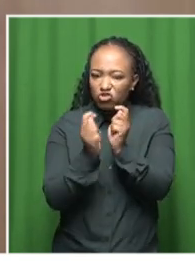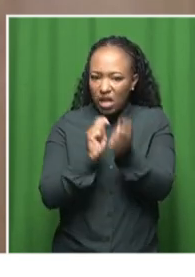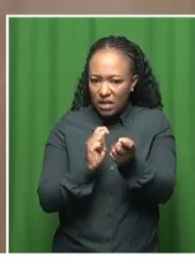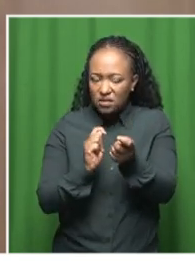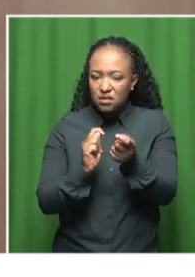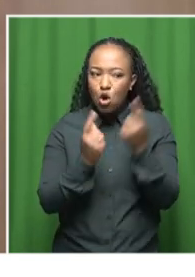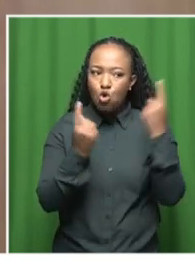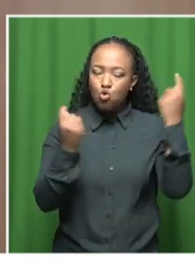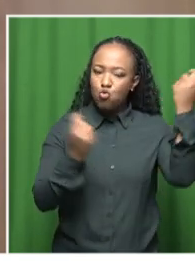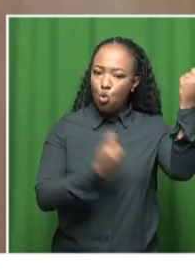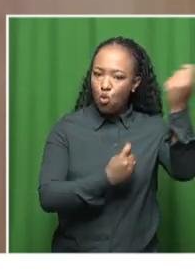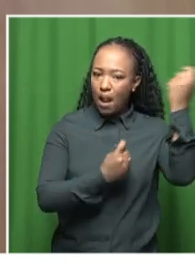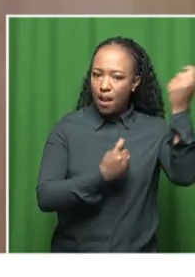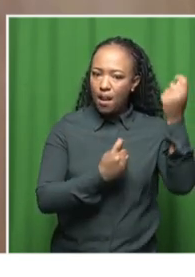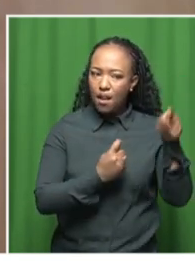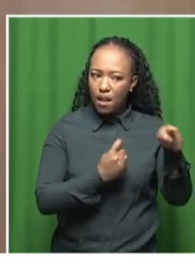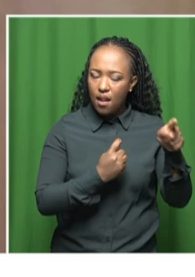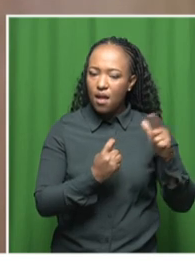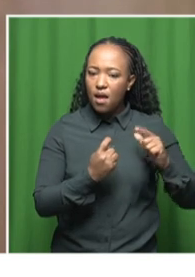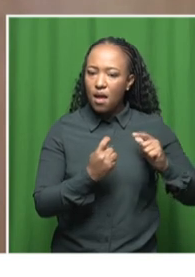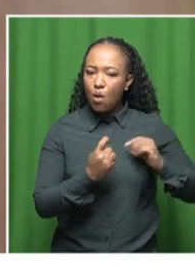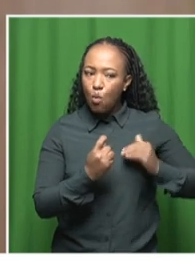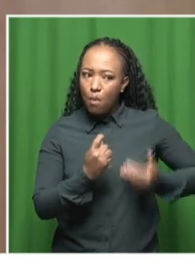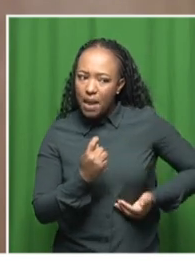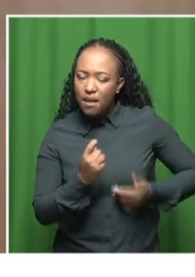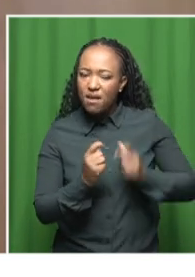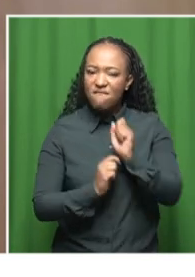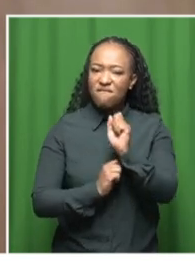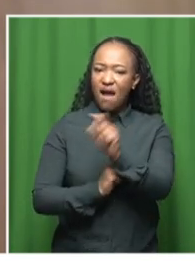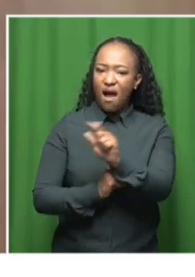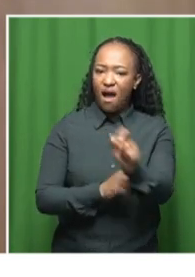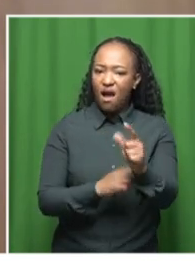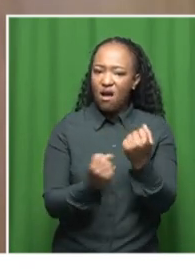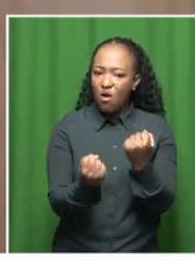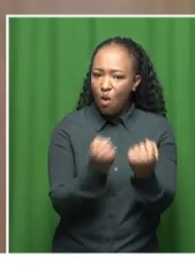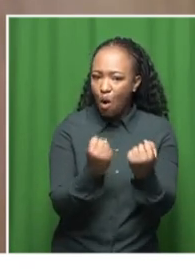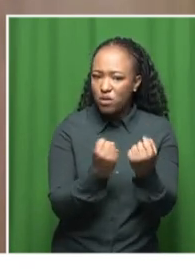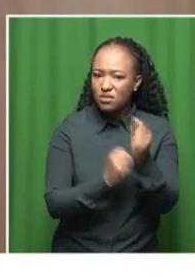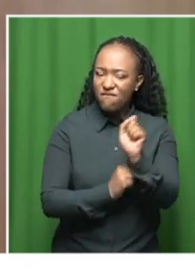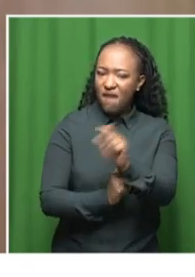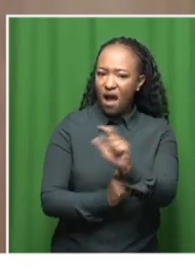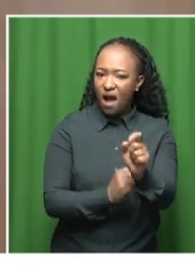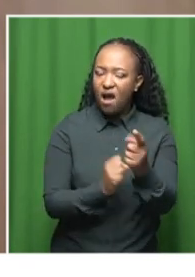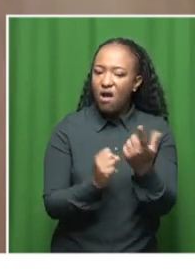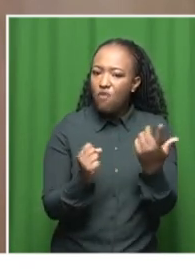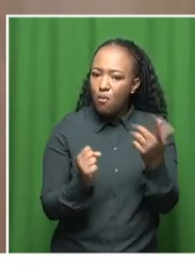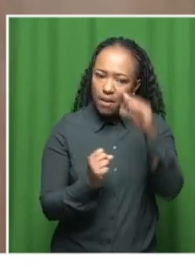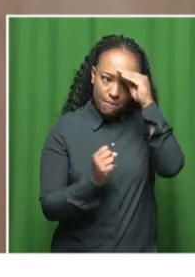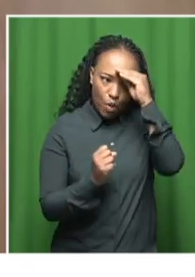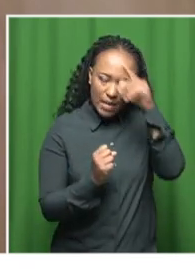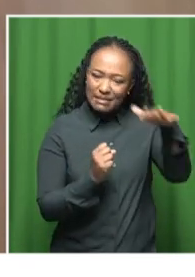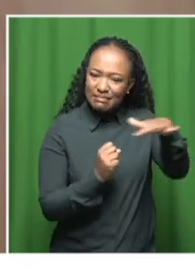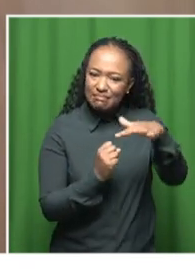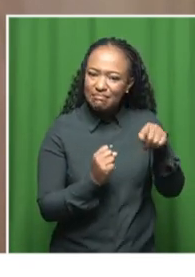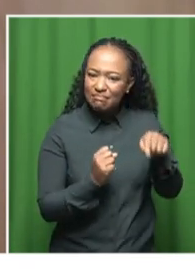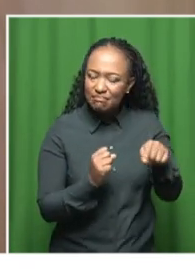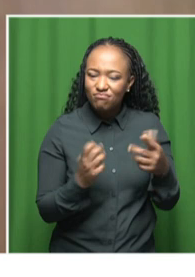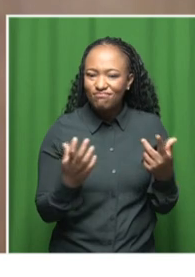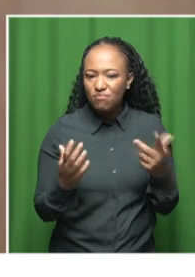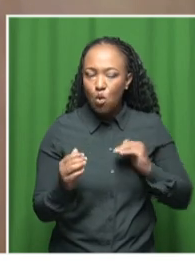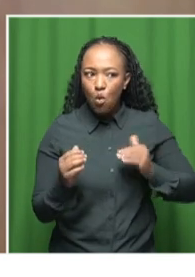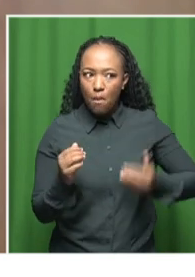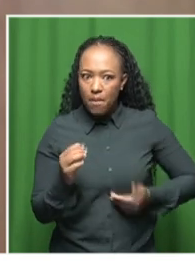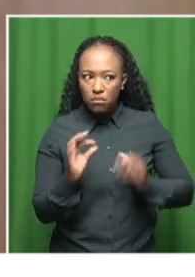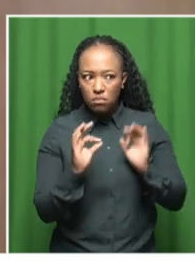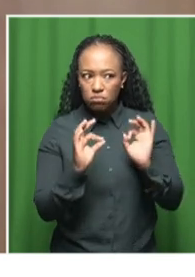far from courts, who are far from police stations, you know, justice is, there's such a long rope for women to see that